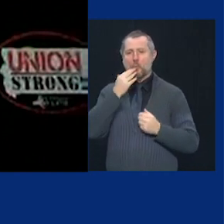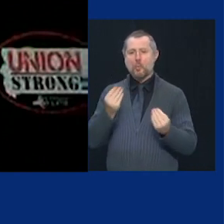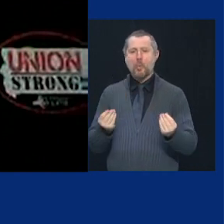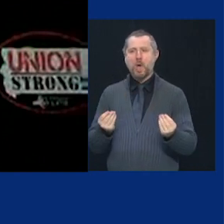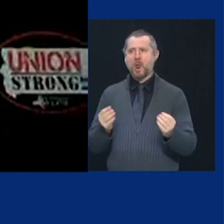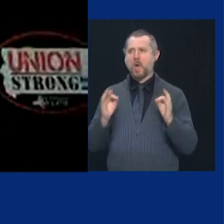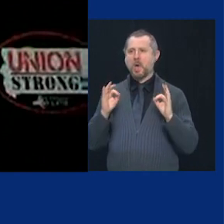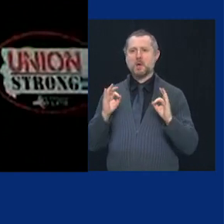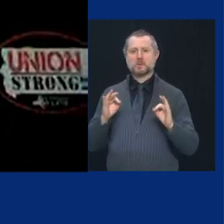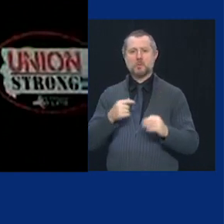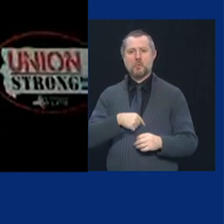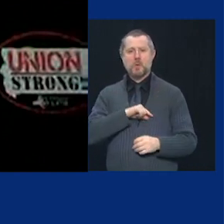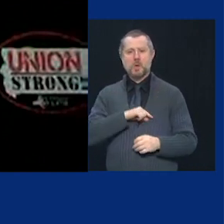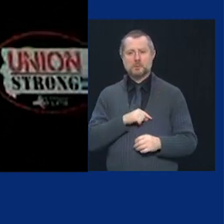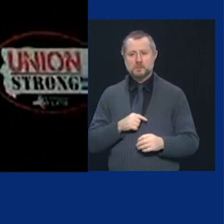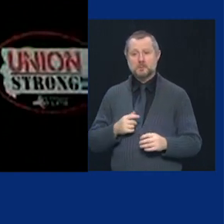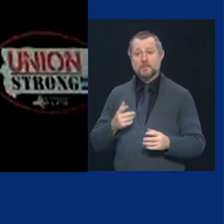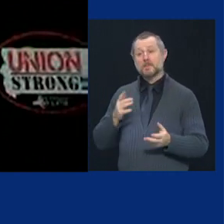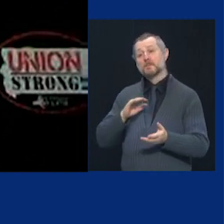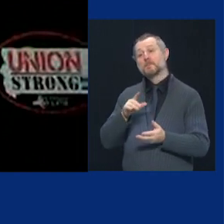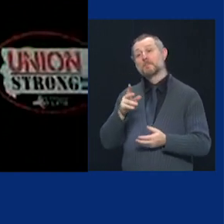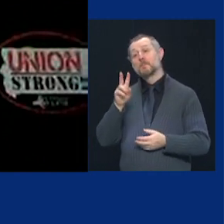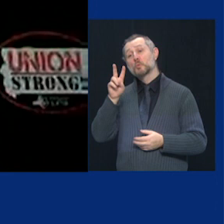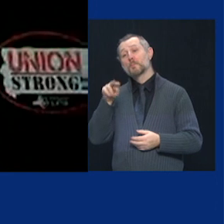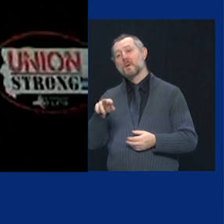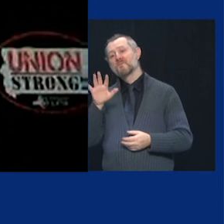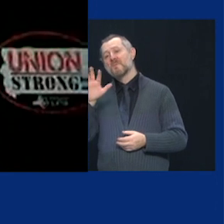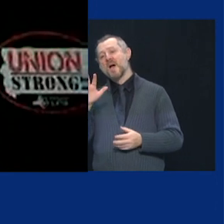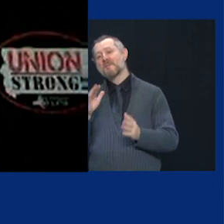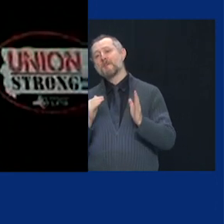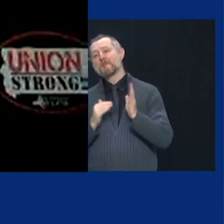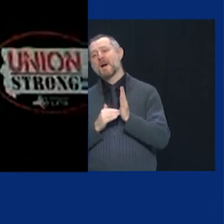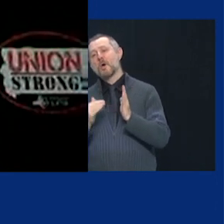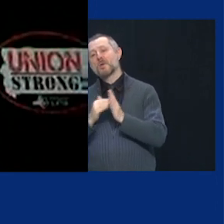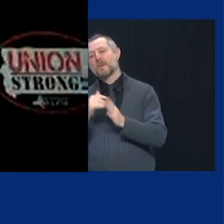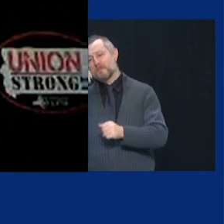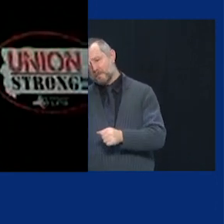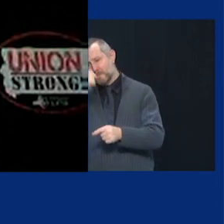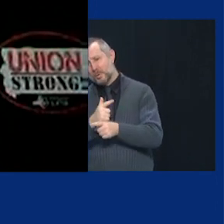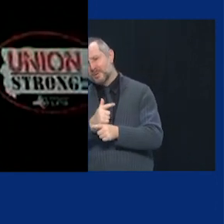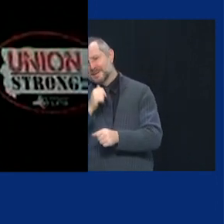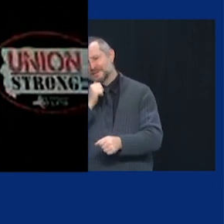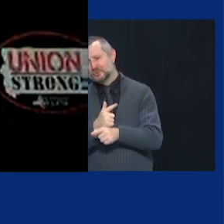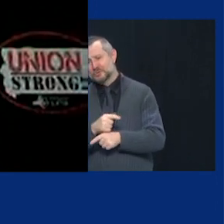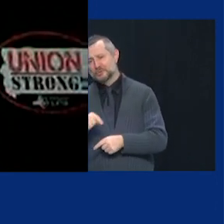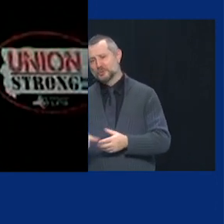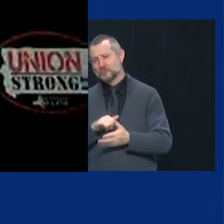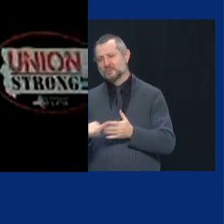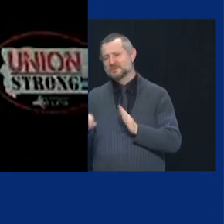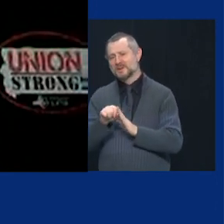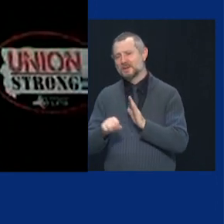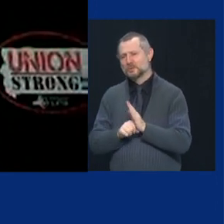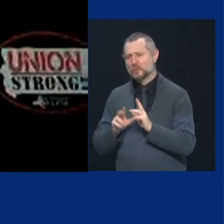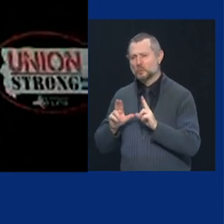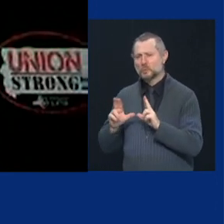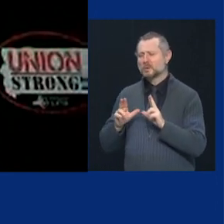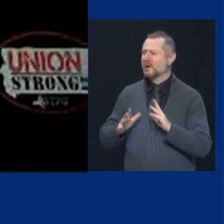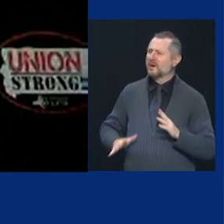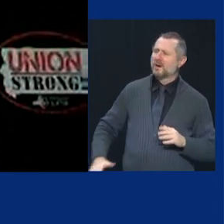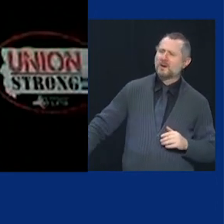two and a half million brothers and slave movement in this state governor we will stand by you side by side and shoulder to shoulder